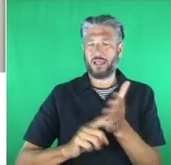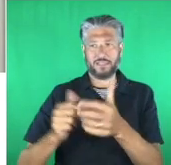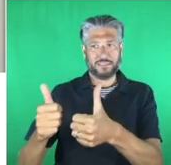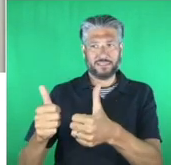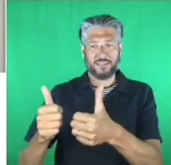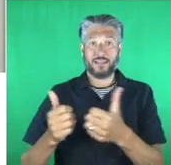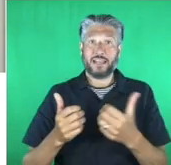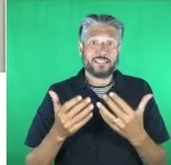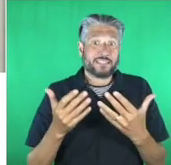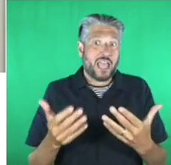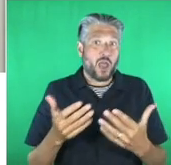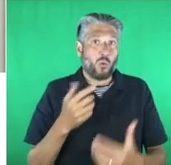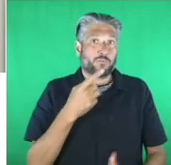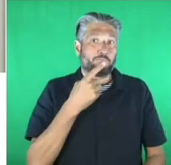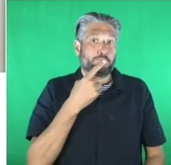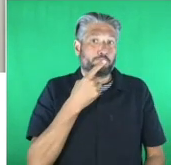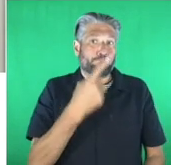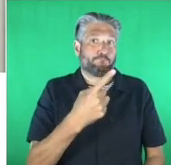for the winner